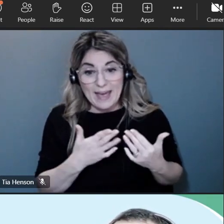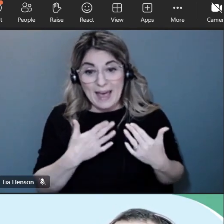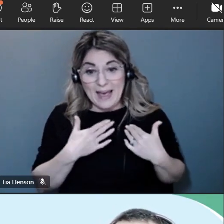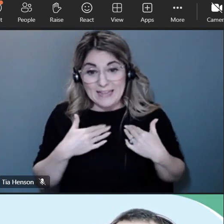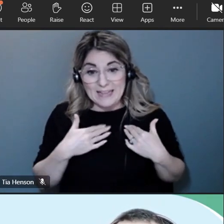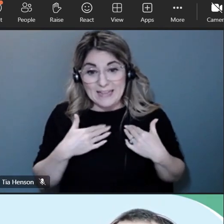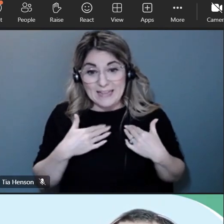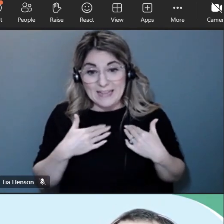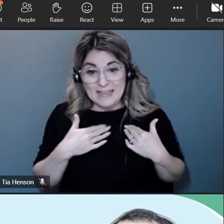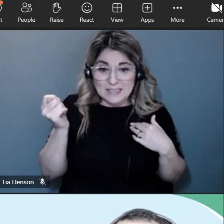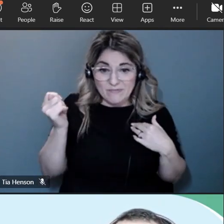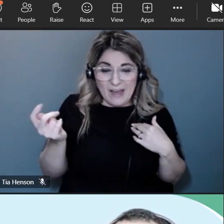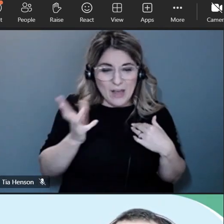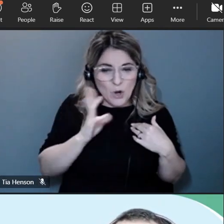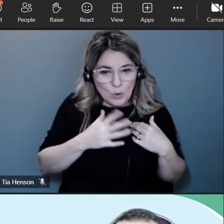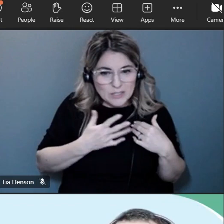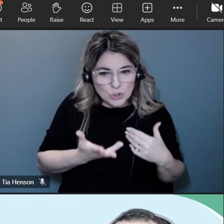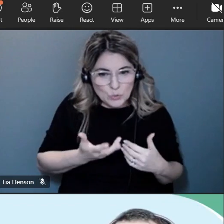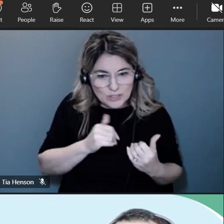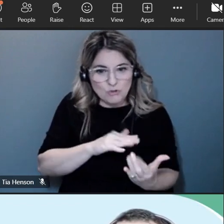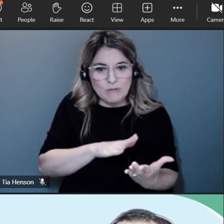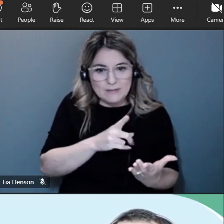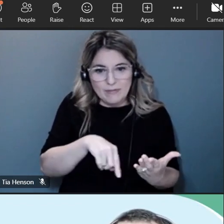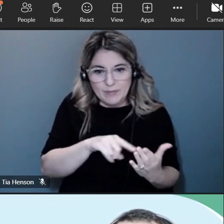or or to talk about these these areas